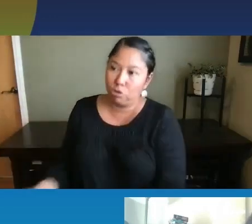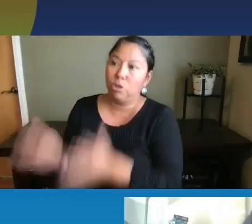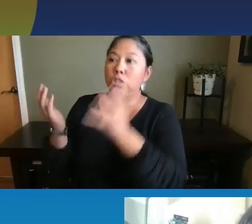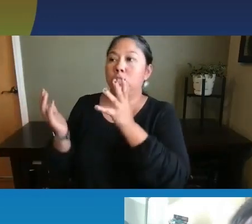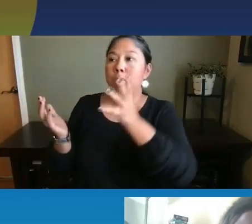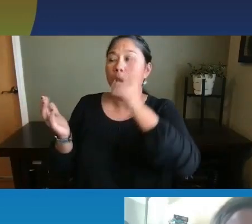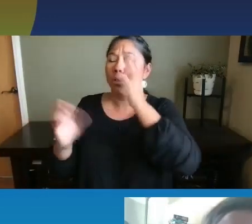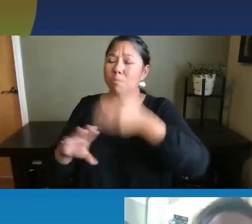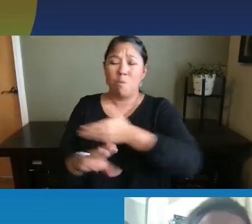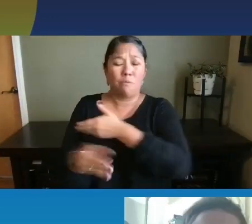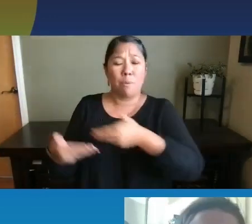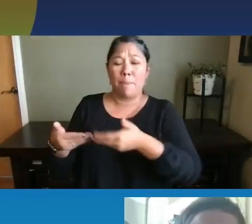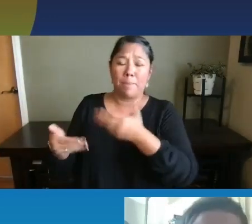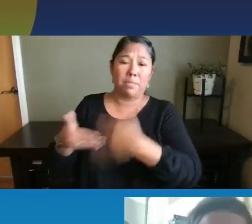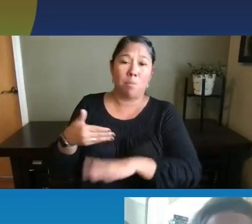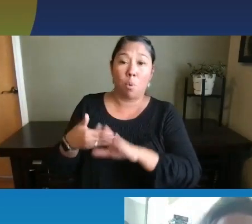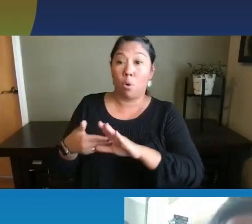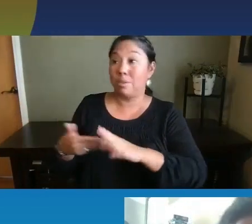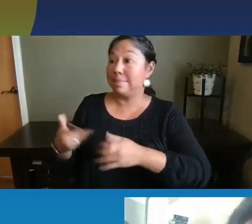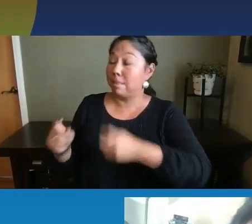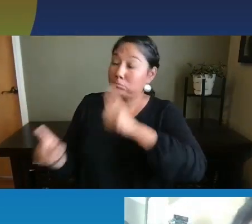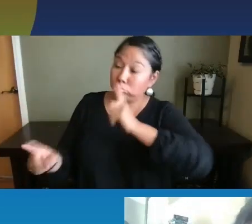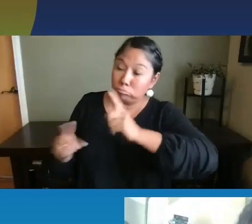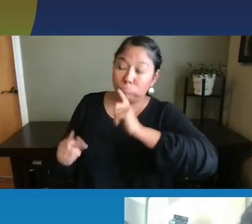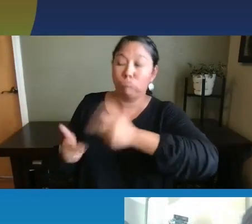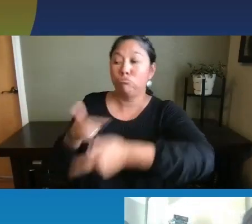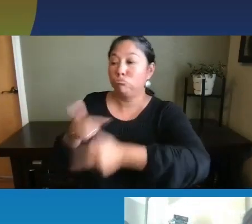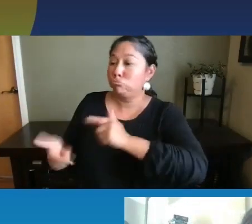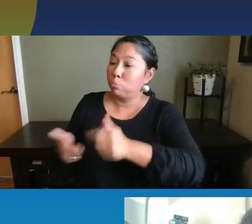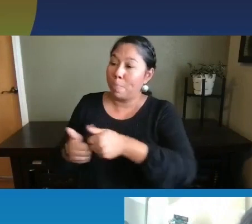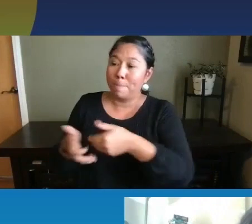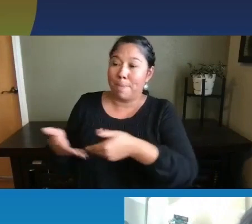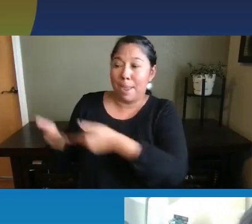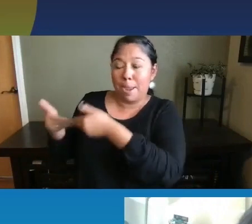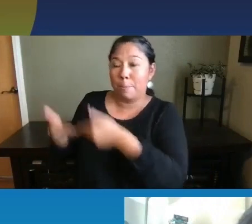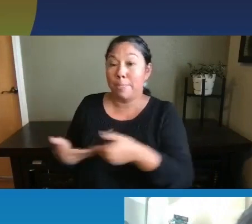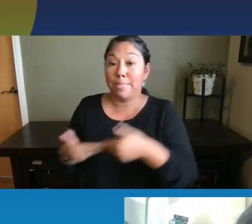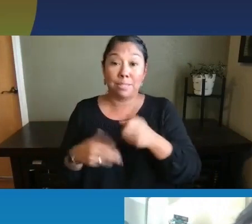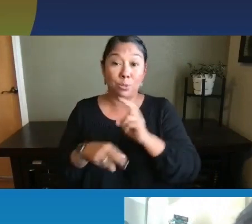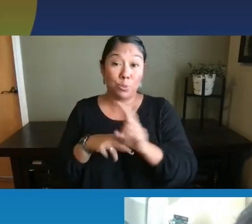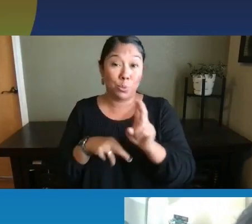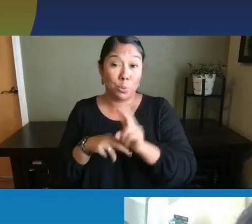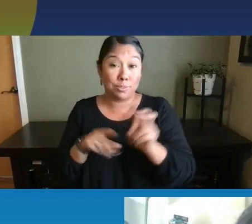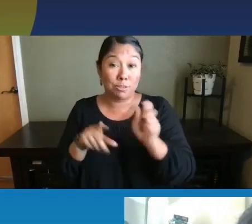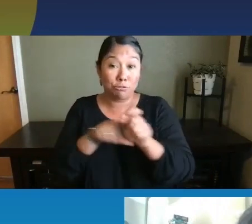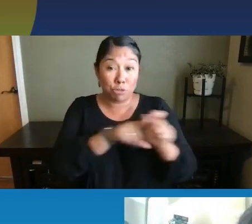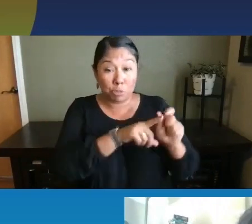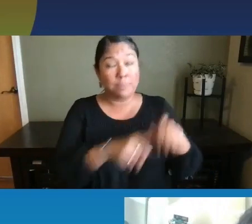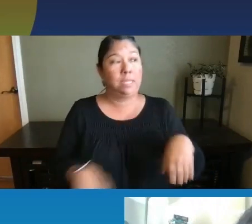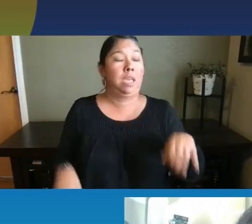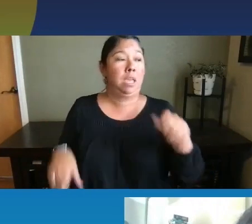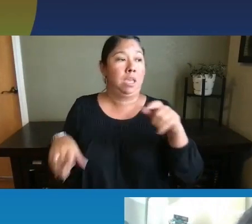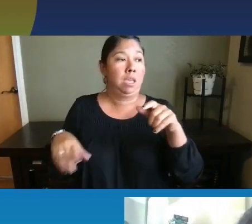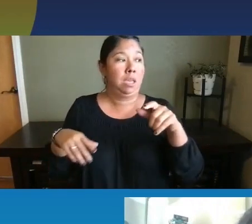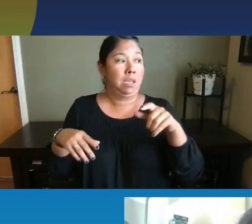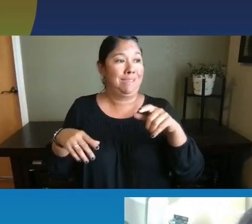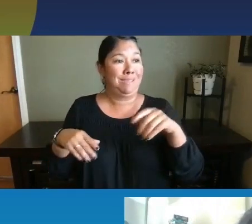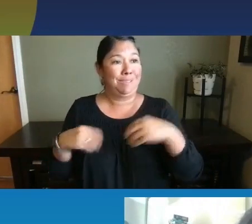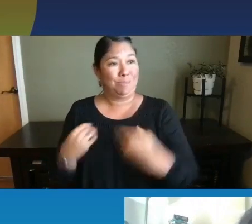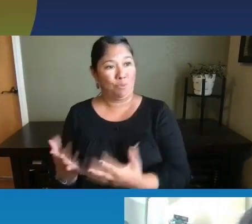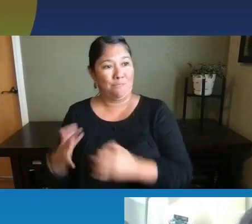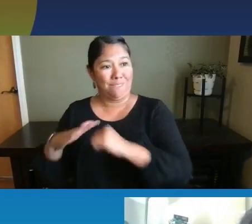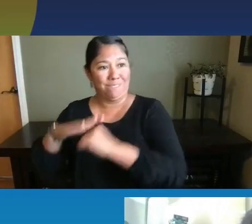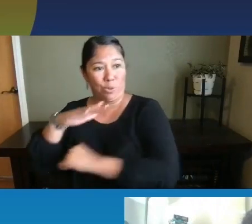before their baby's even born that they're talking and interacting with babies and using terms and words that provide a